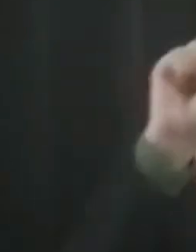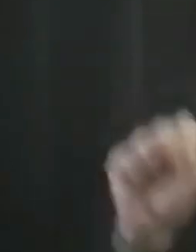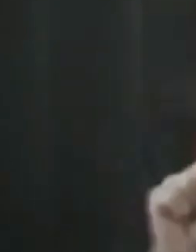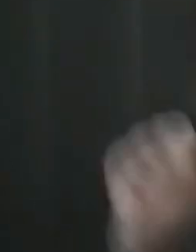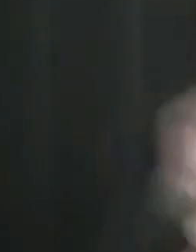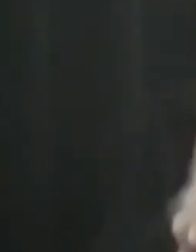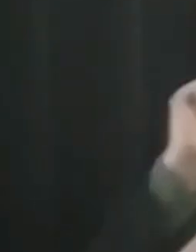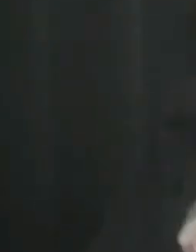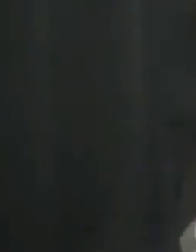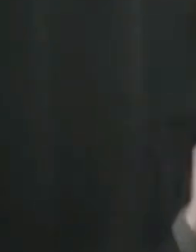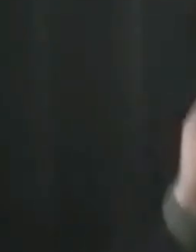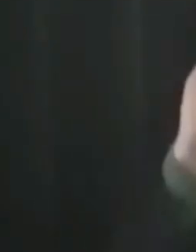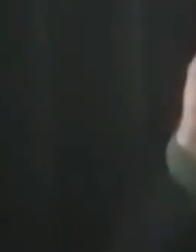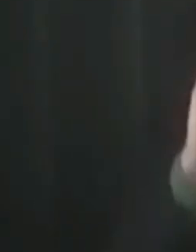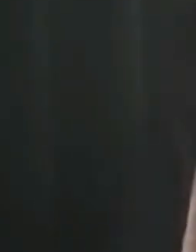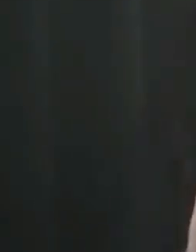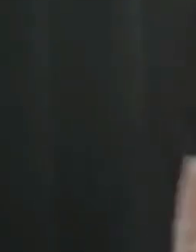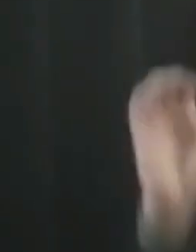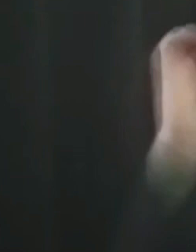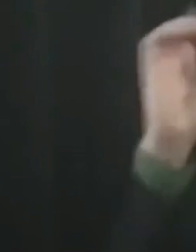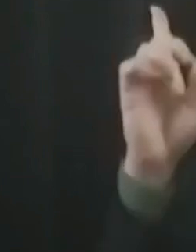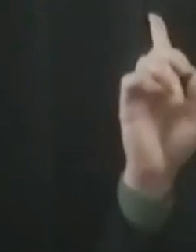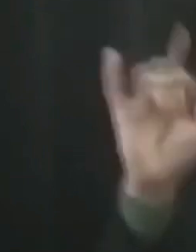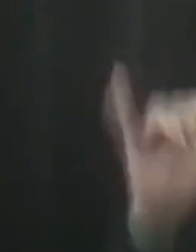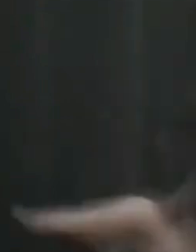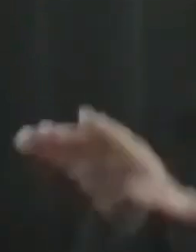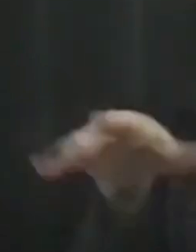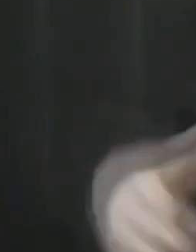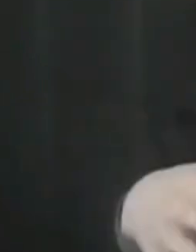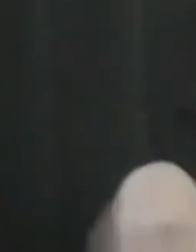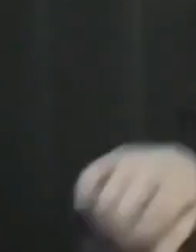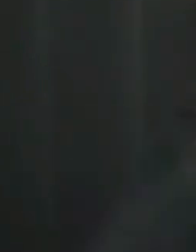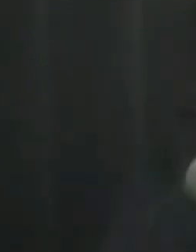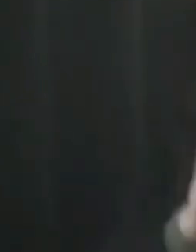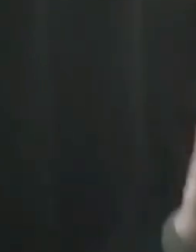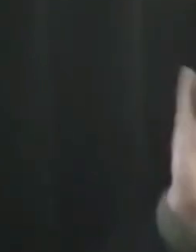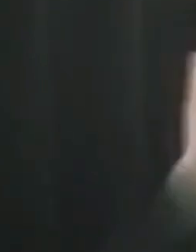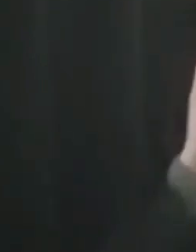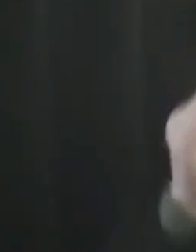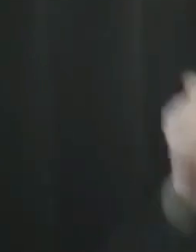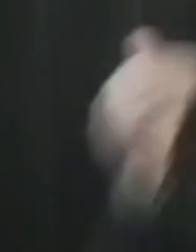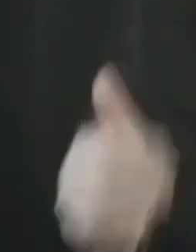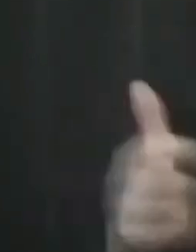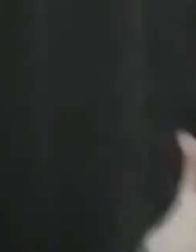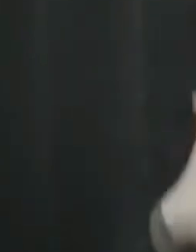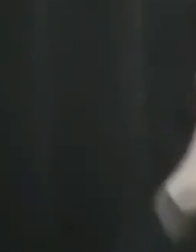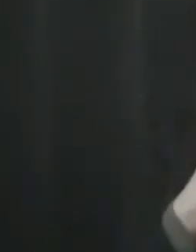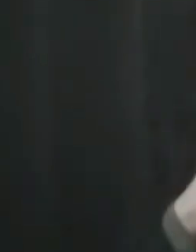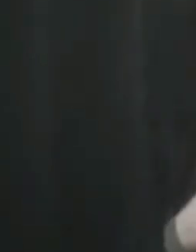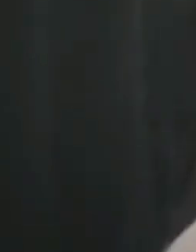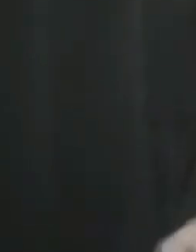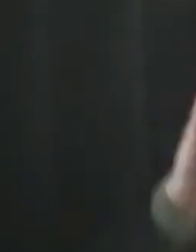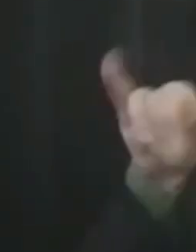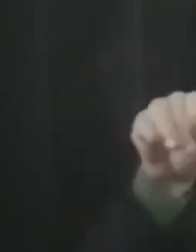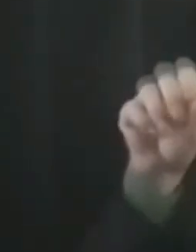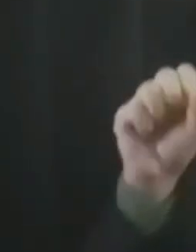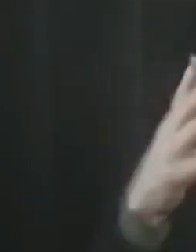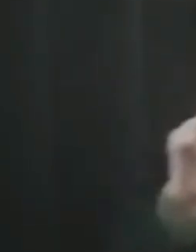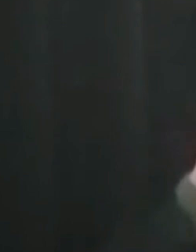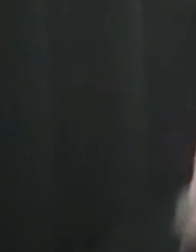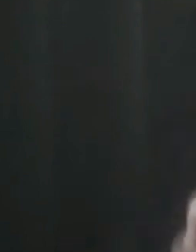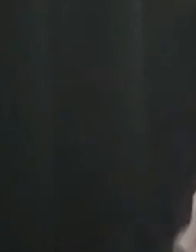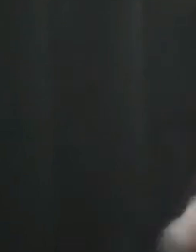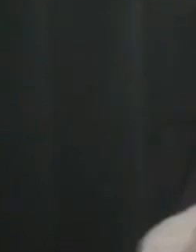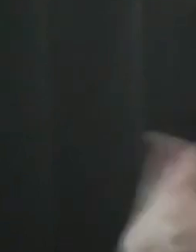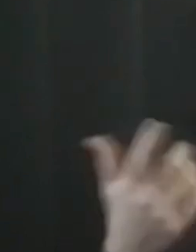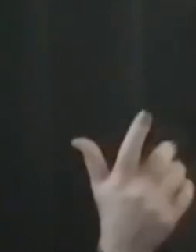those folks? Want to start with that, Josh? Sure. You know, it's certainly something we're considering. We wanted